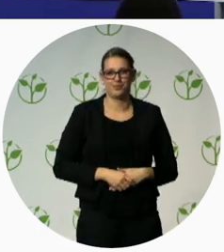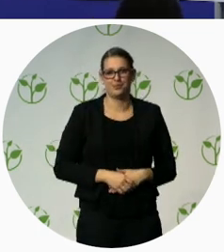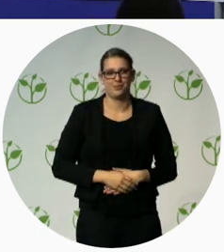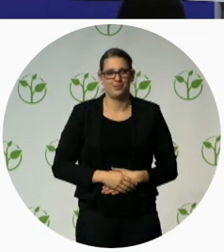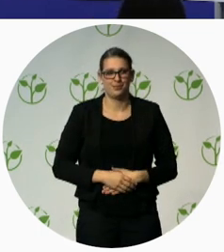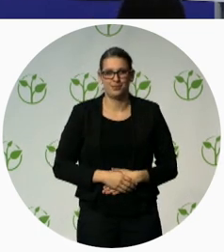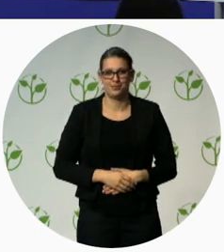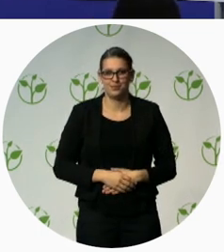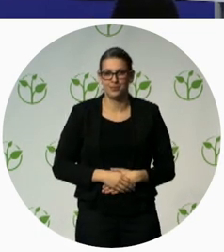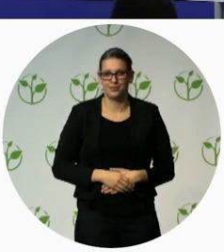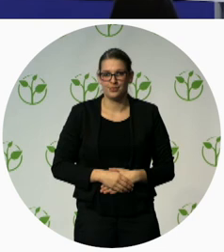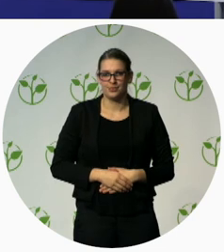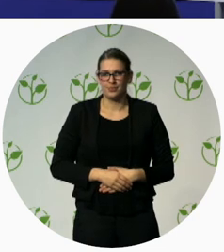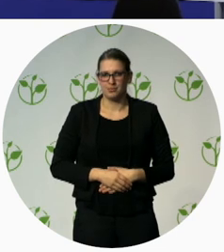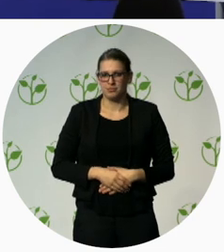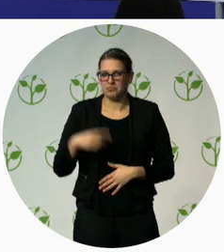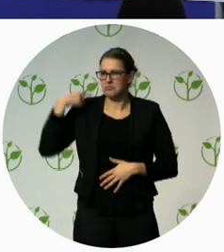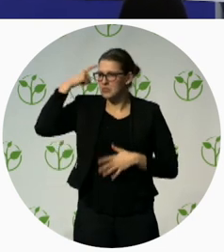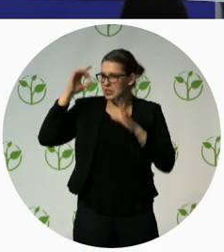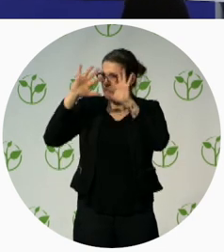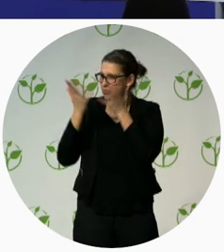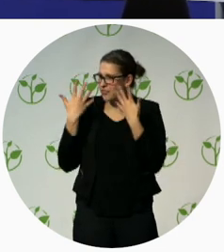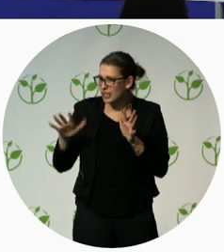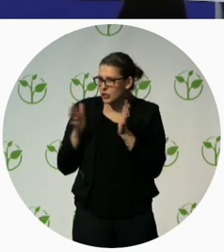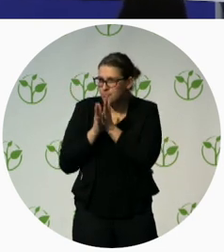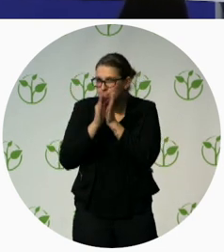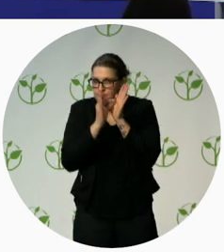forget anyone? No, I think I have all of them, right? Okay. Thank you.